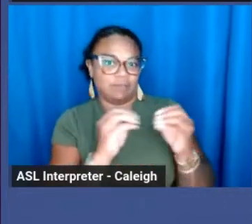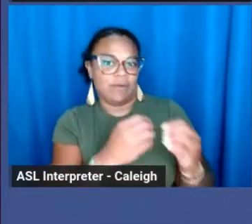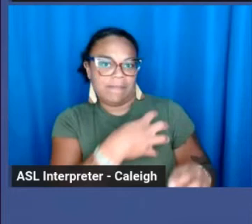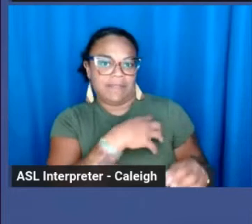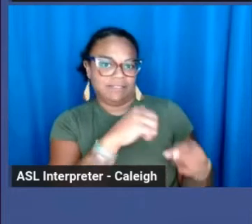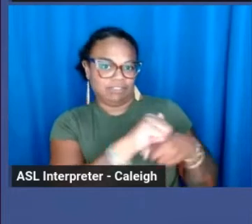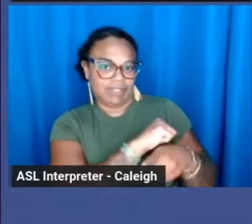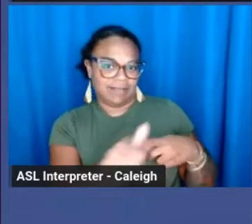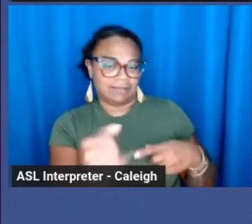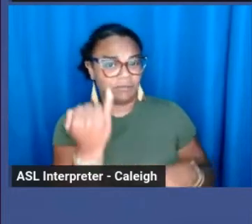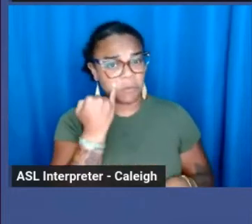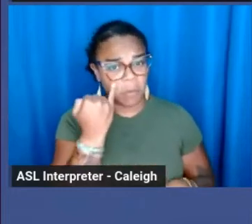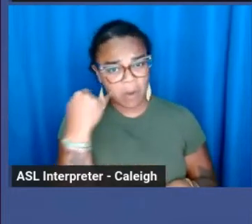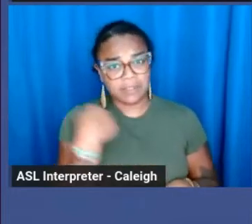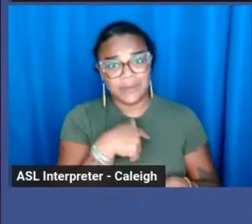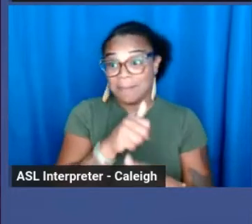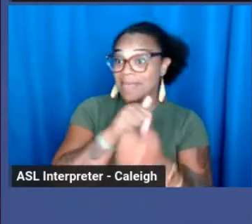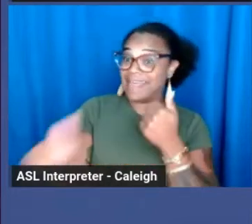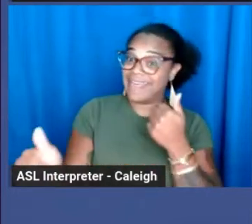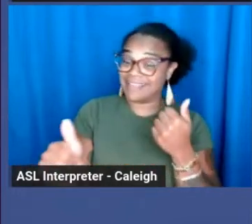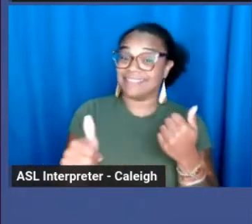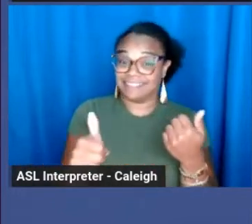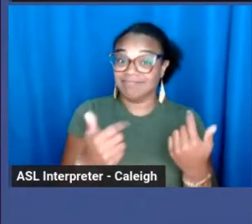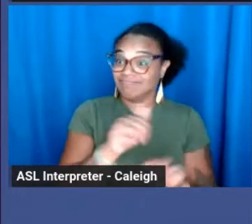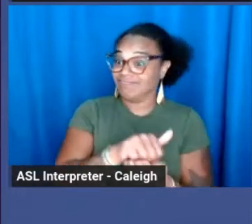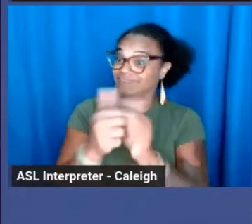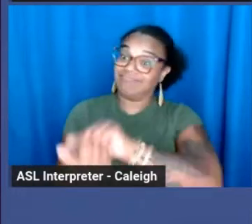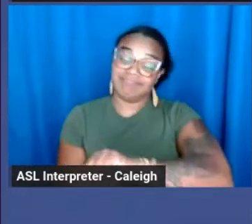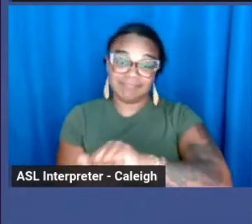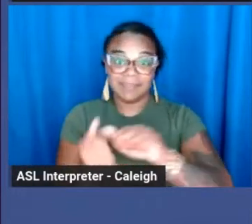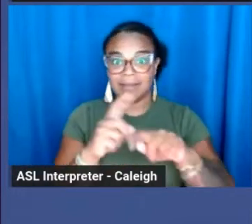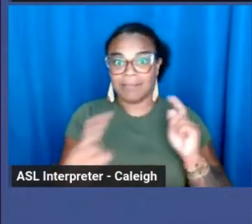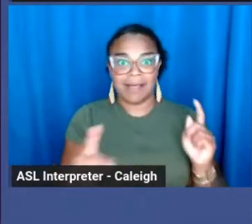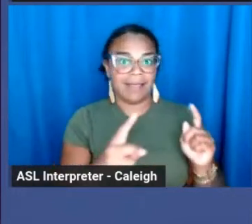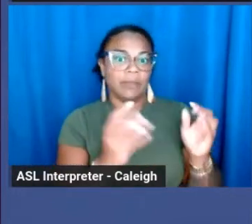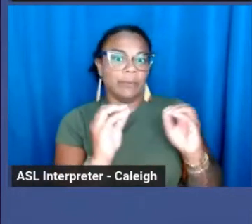but none of the police officers on the ground know about it, it's obviously going to be useless.